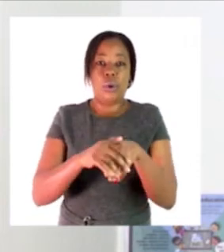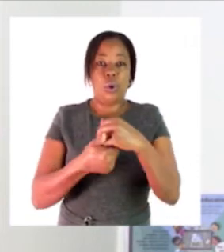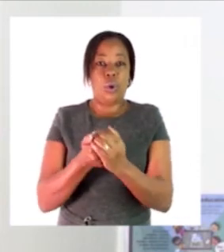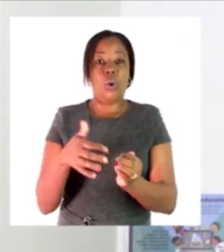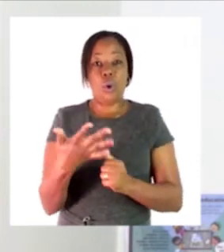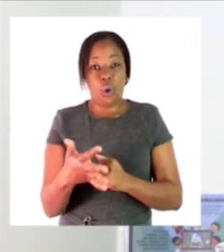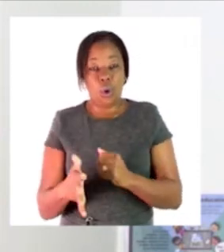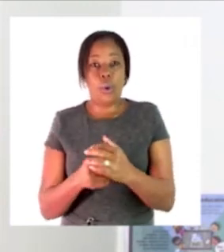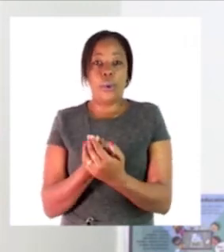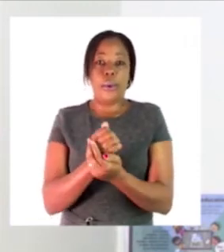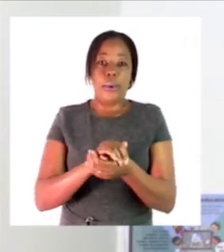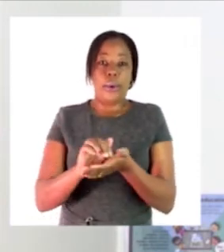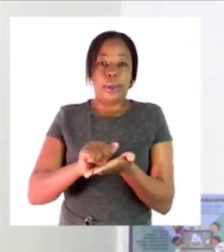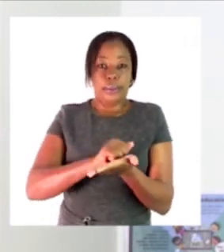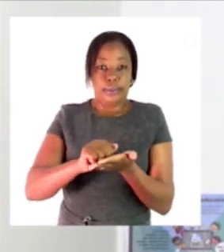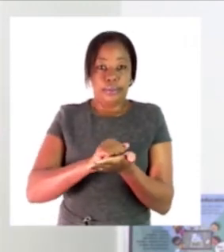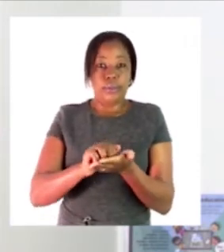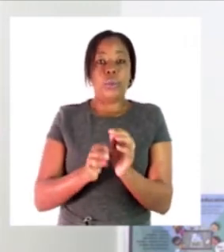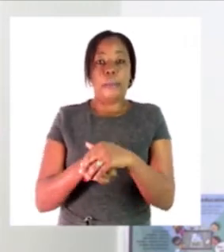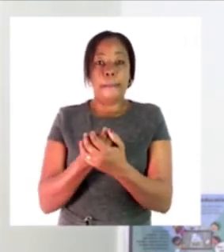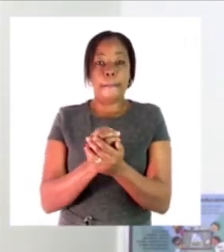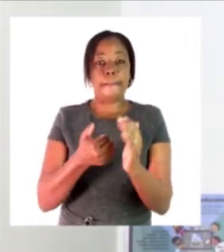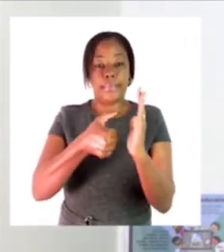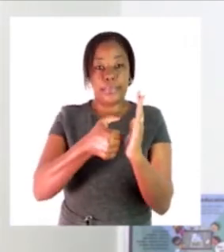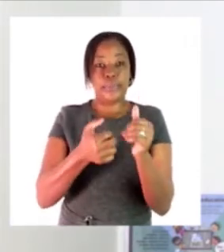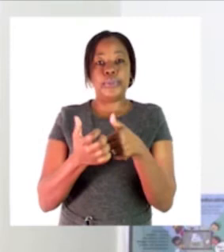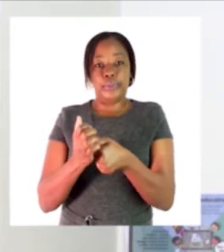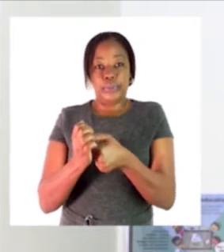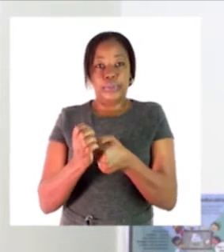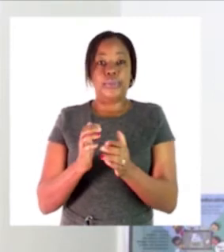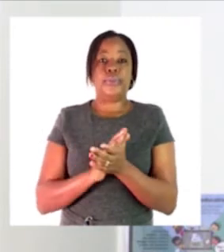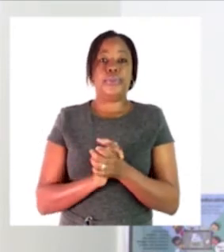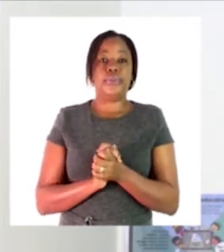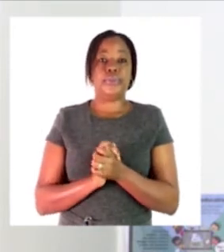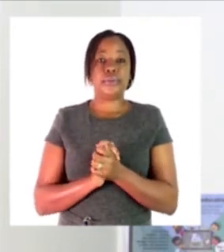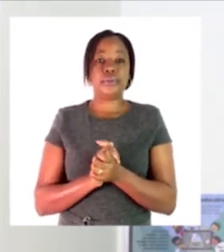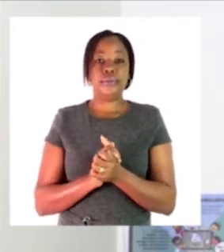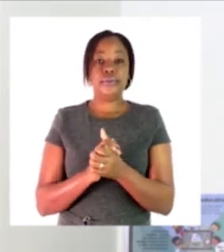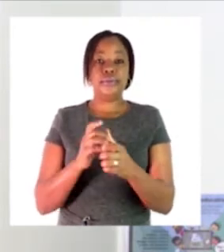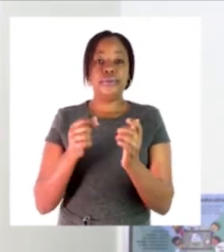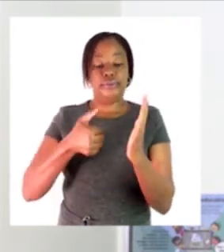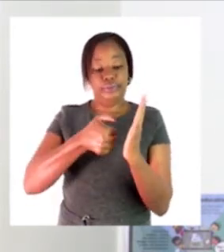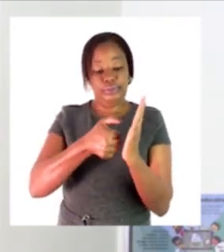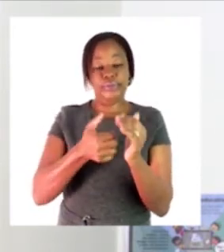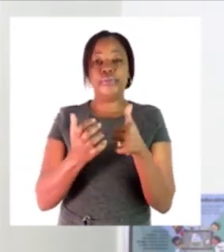and soap and to sanitize let us sanitize let us sanitize you spray it through